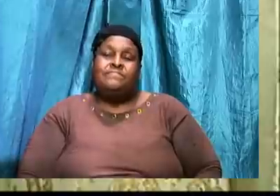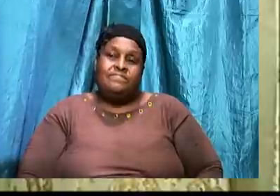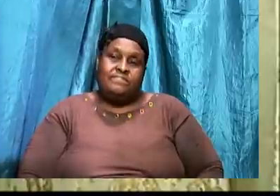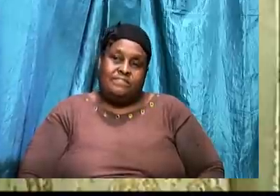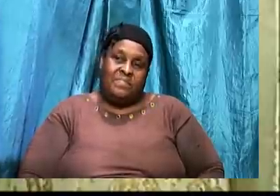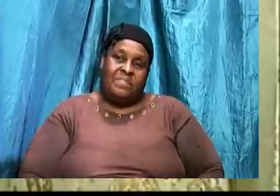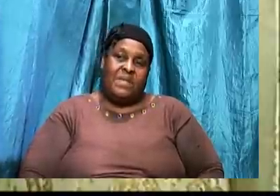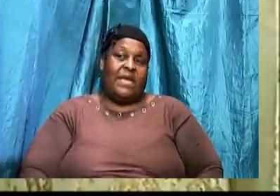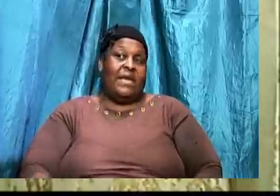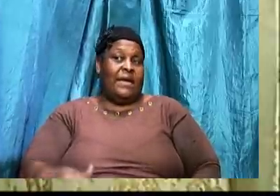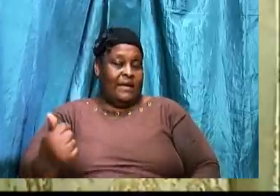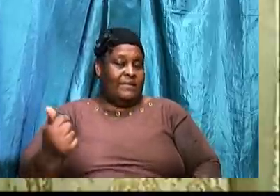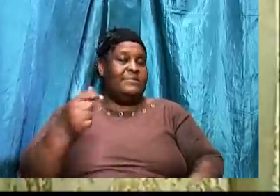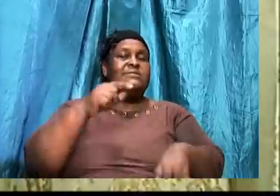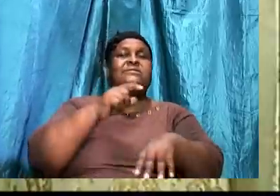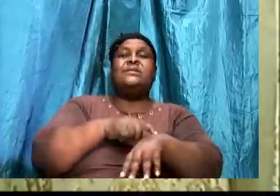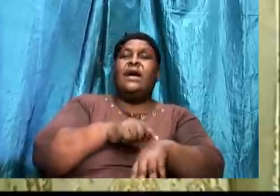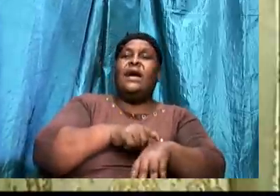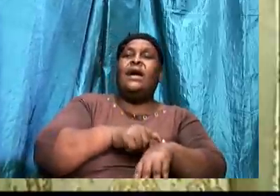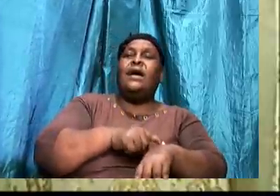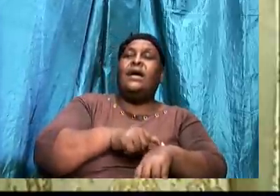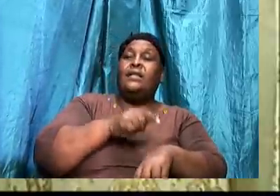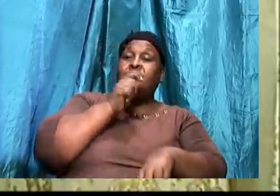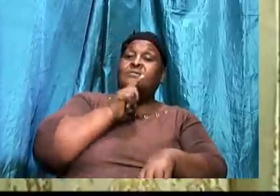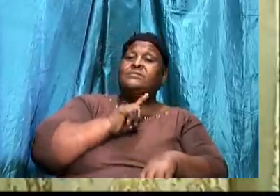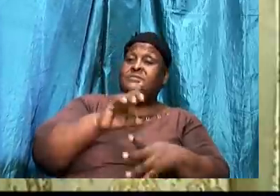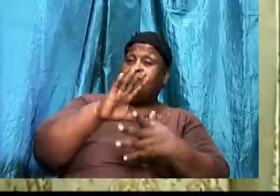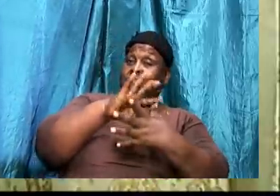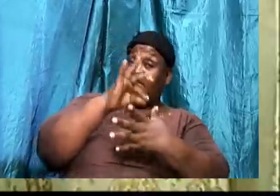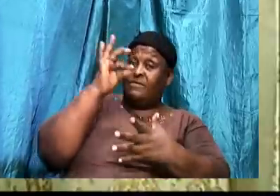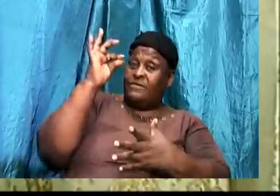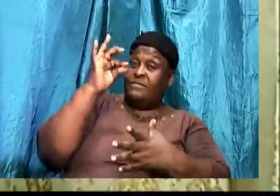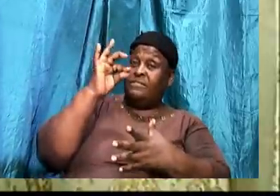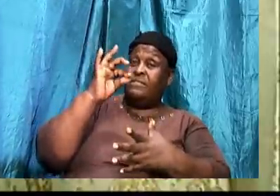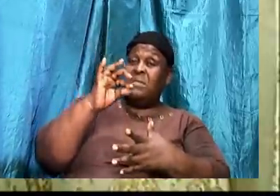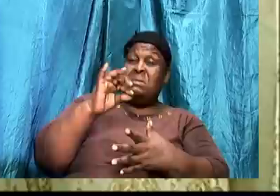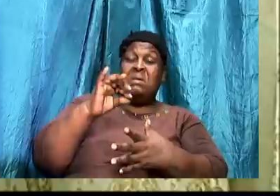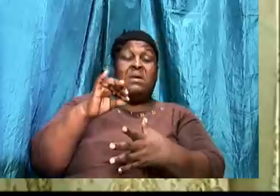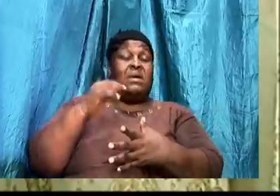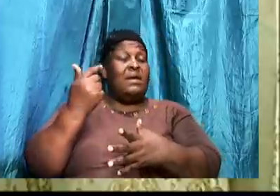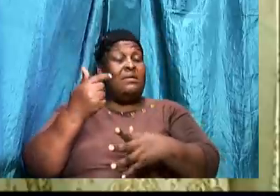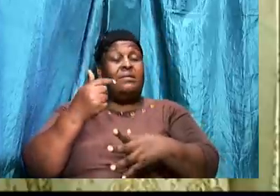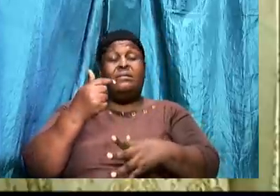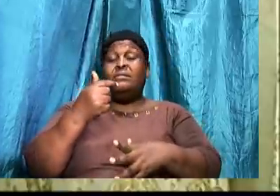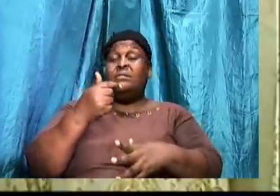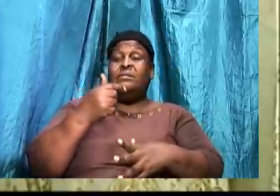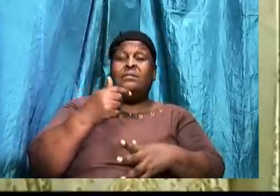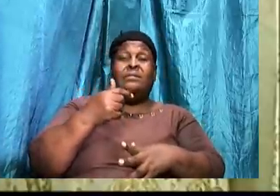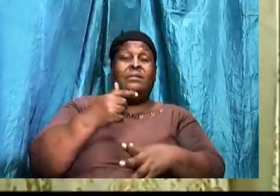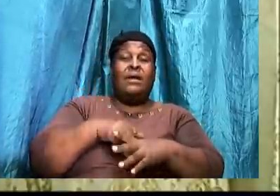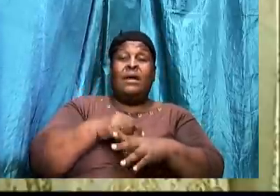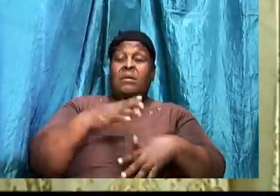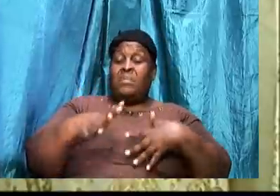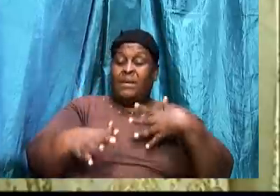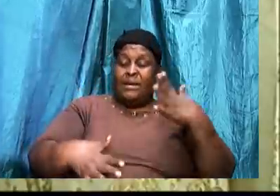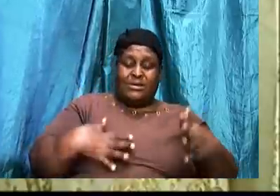So any type. The loss of the flesh. Any type of. Pleasure.